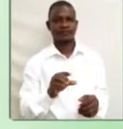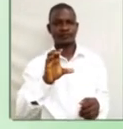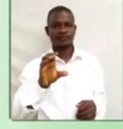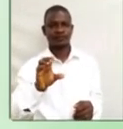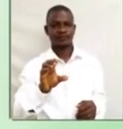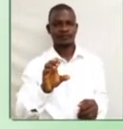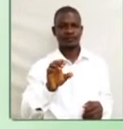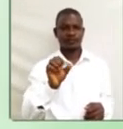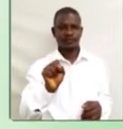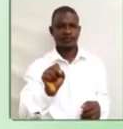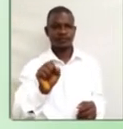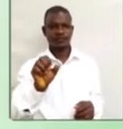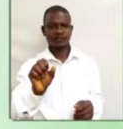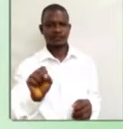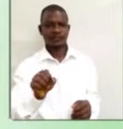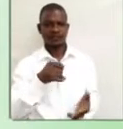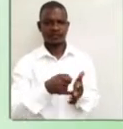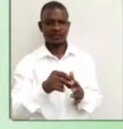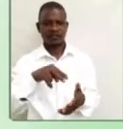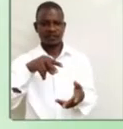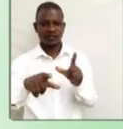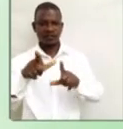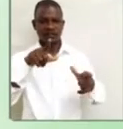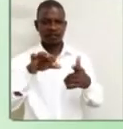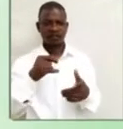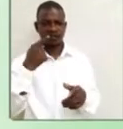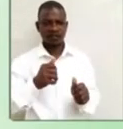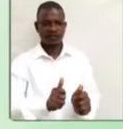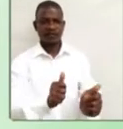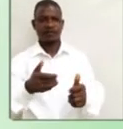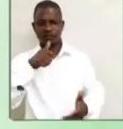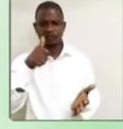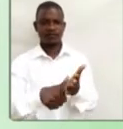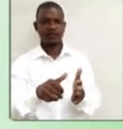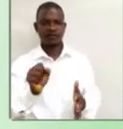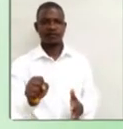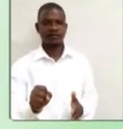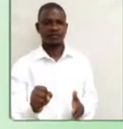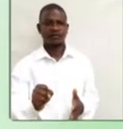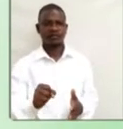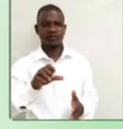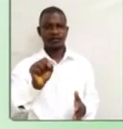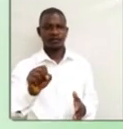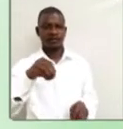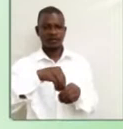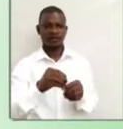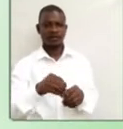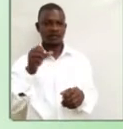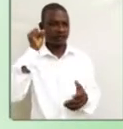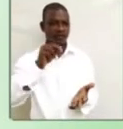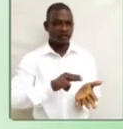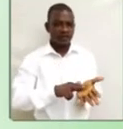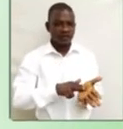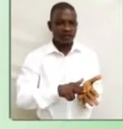S. S. It symbolizes the following letters. S in soul.